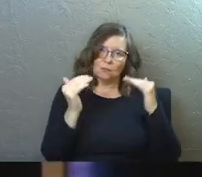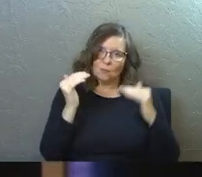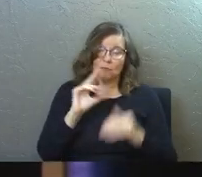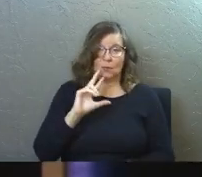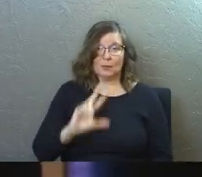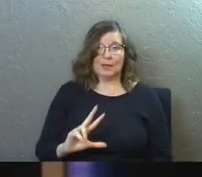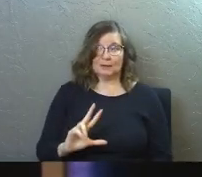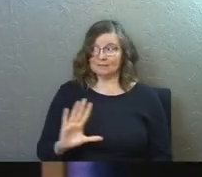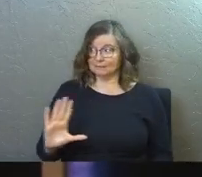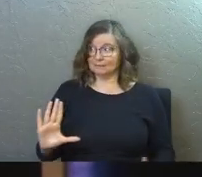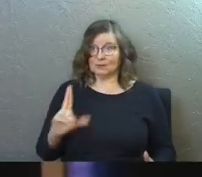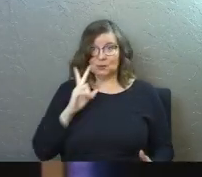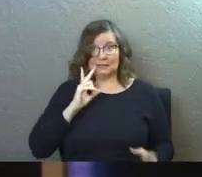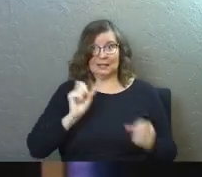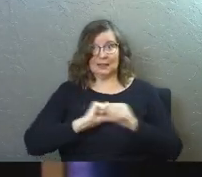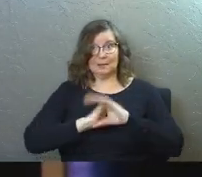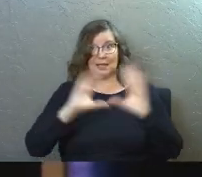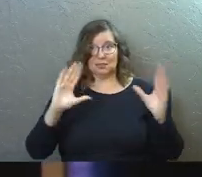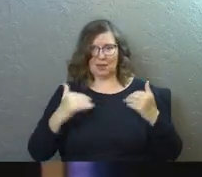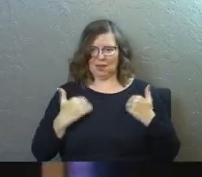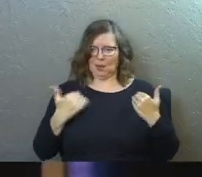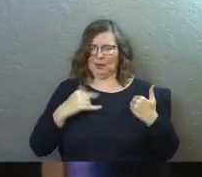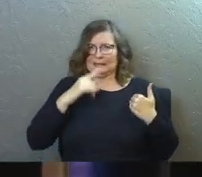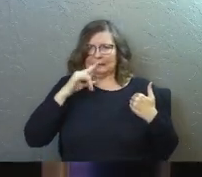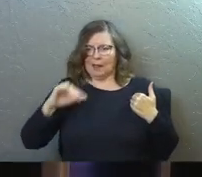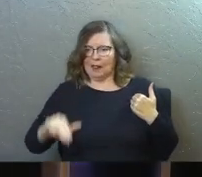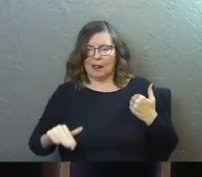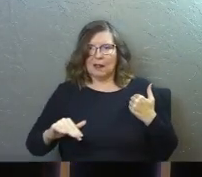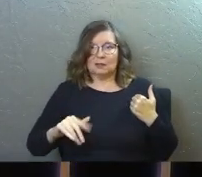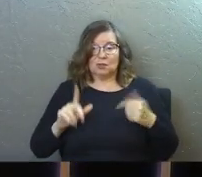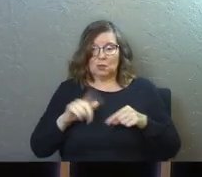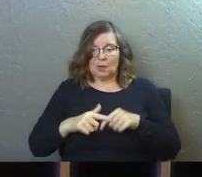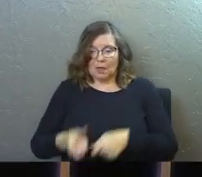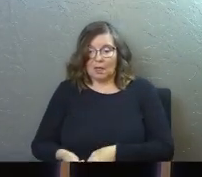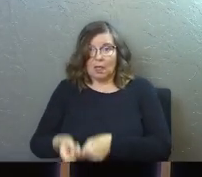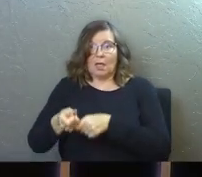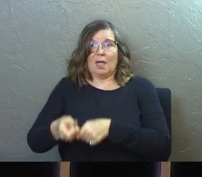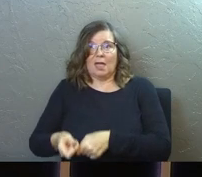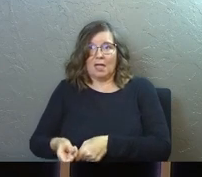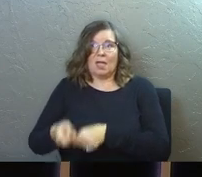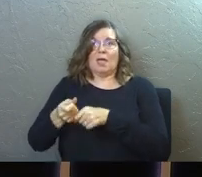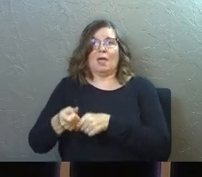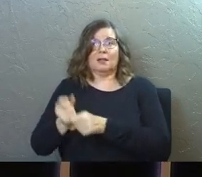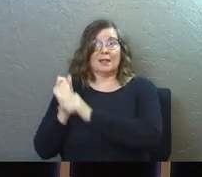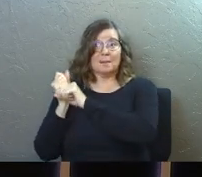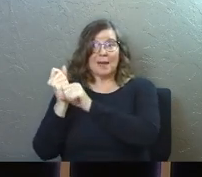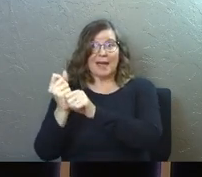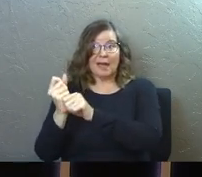Good, you're getting it. You see the picture? Problem is you can't even lift that bat.